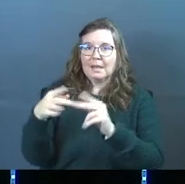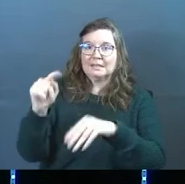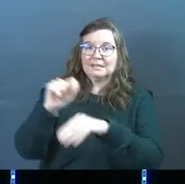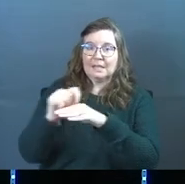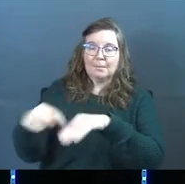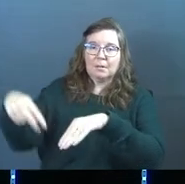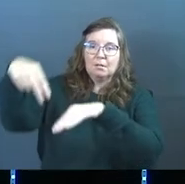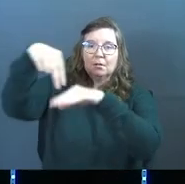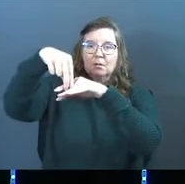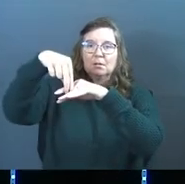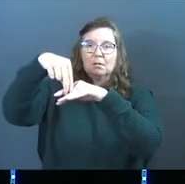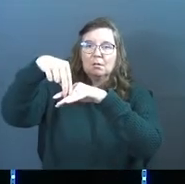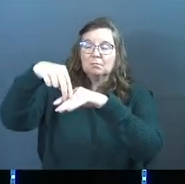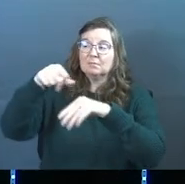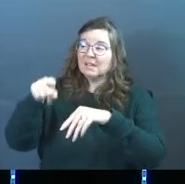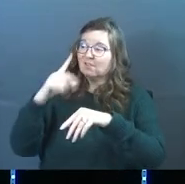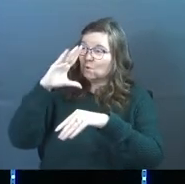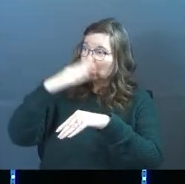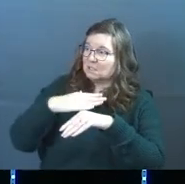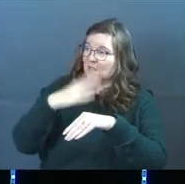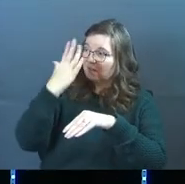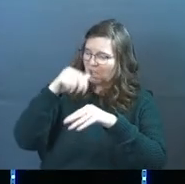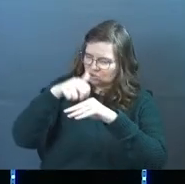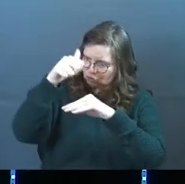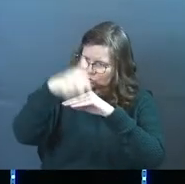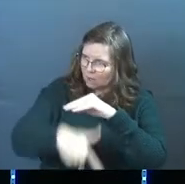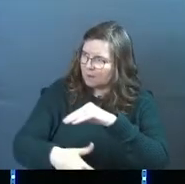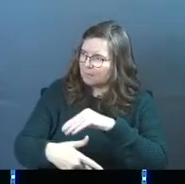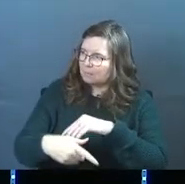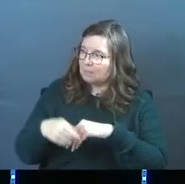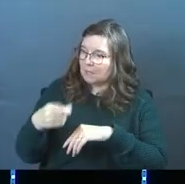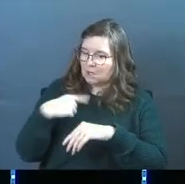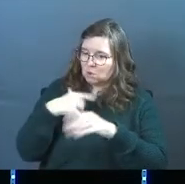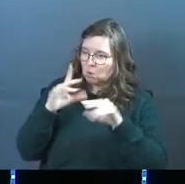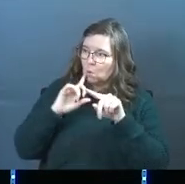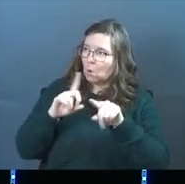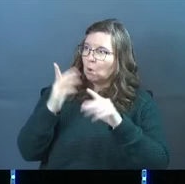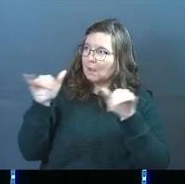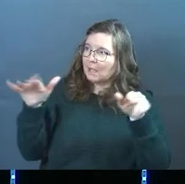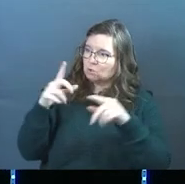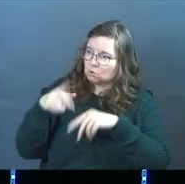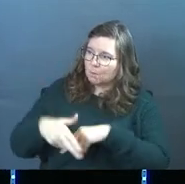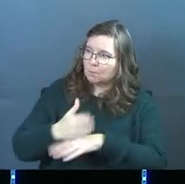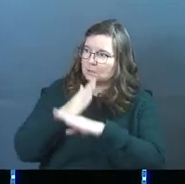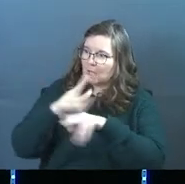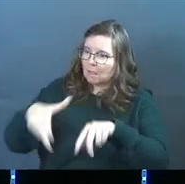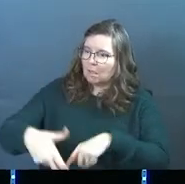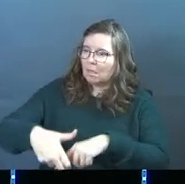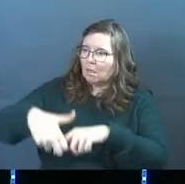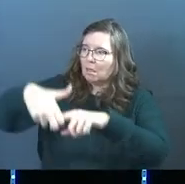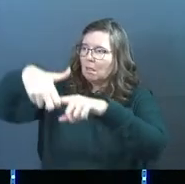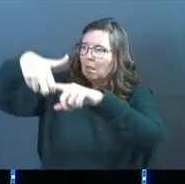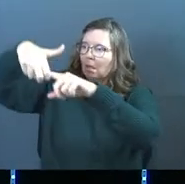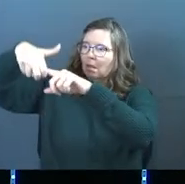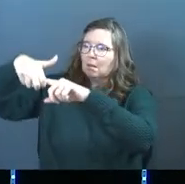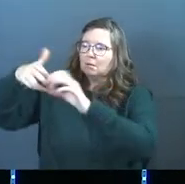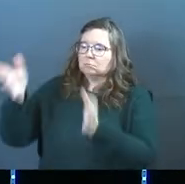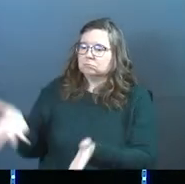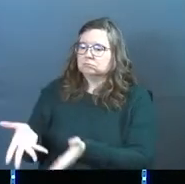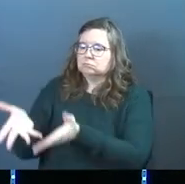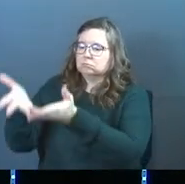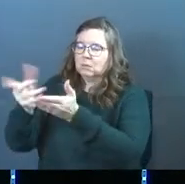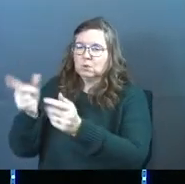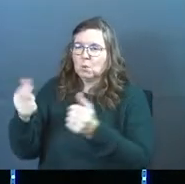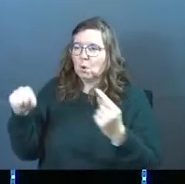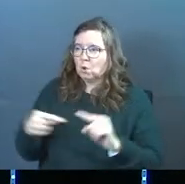and said, you're the son of God, jump off. For the scriptures say, he will order his angels to protect you, and they will hold you up with their hands so that